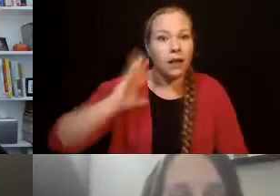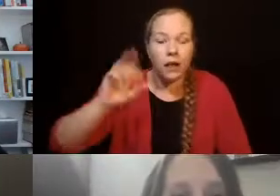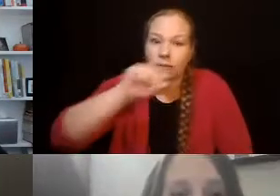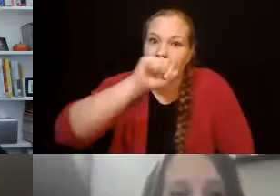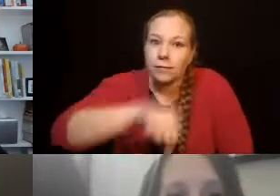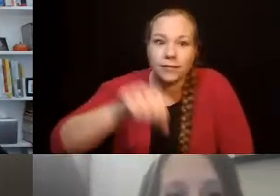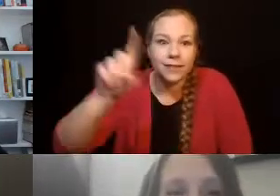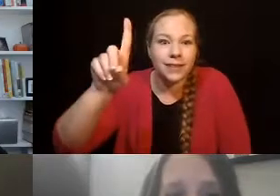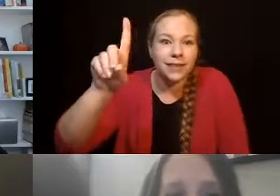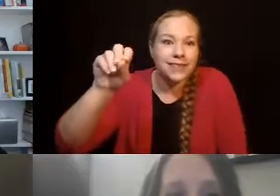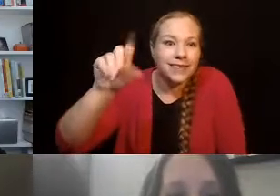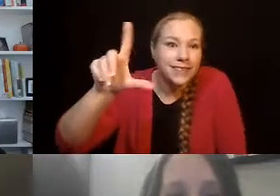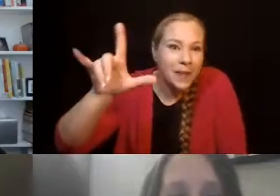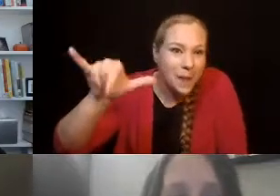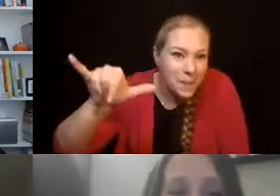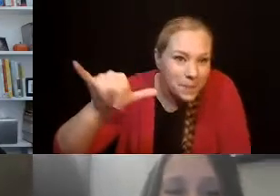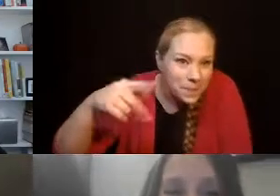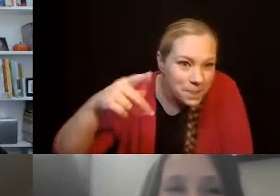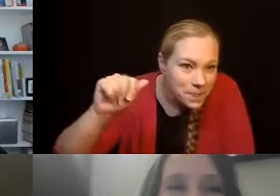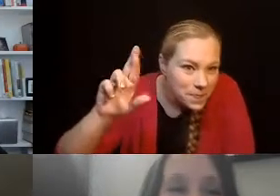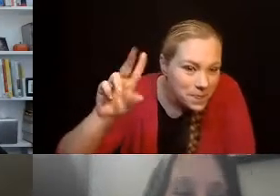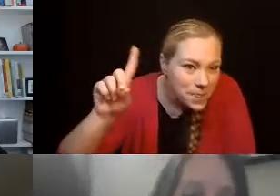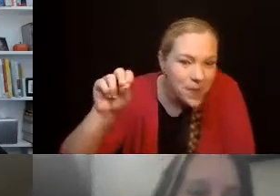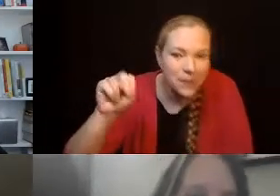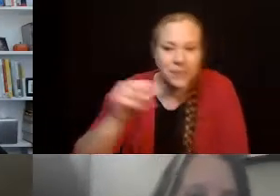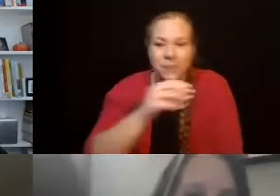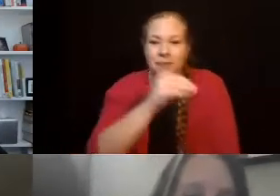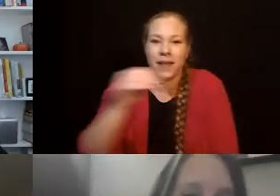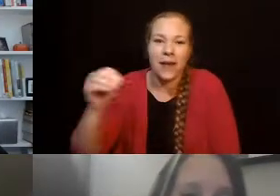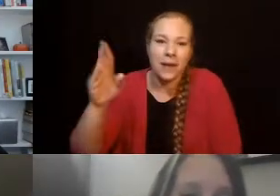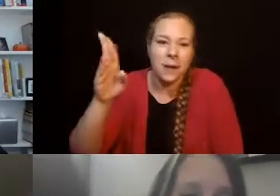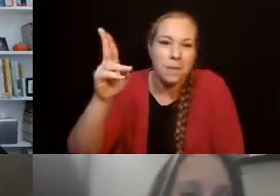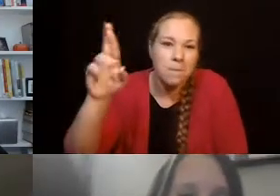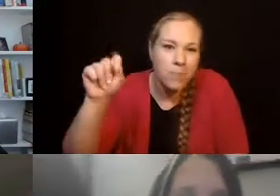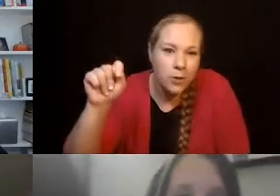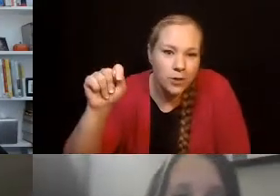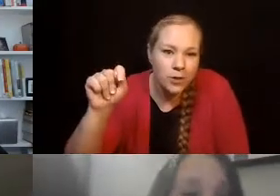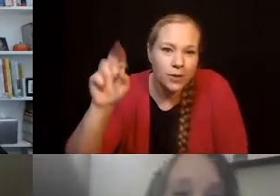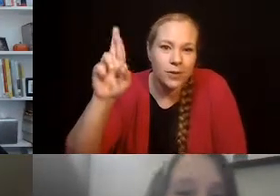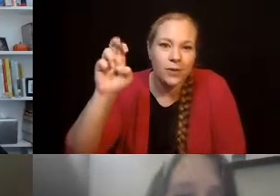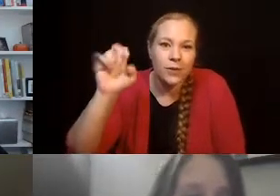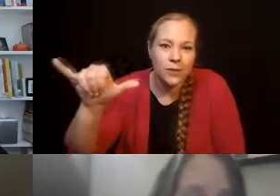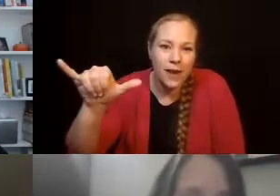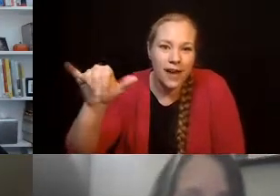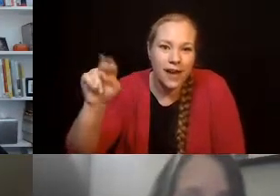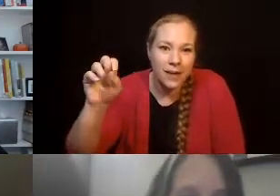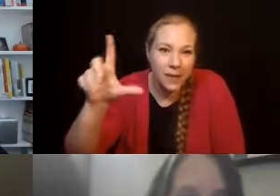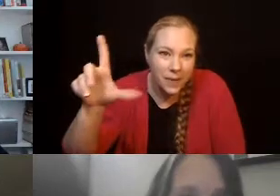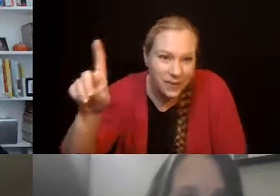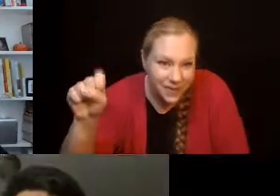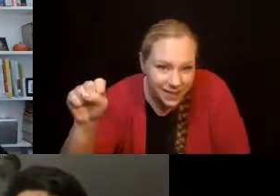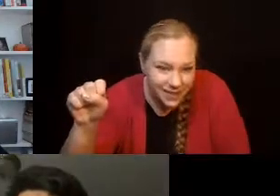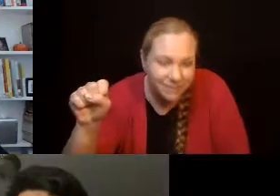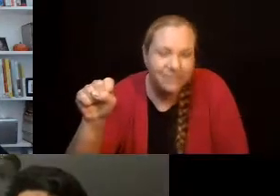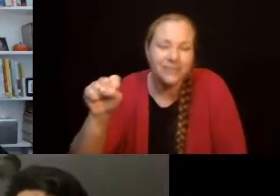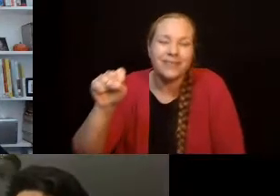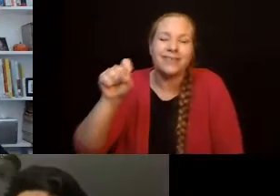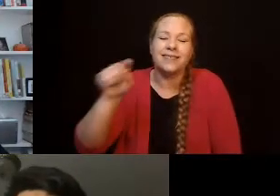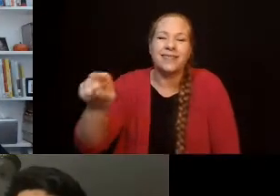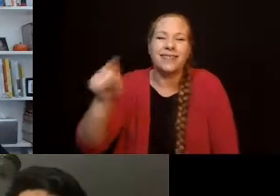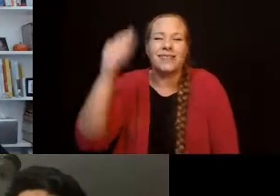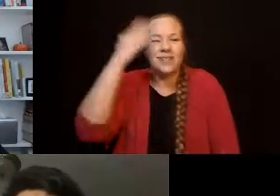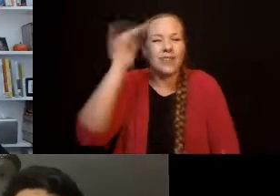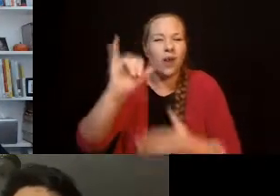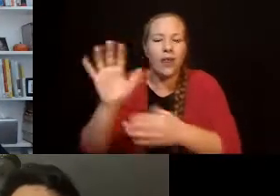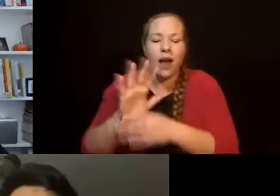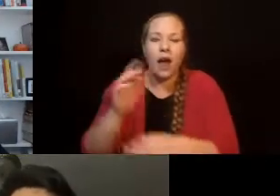liked this little whorehouse in Texas. Oh, Emily's on again. Do we need to pause? Nope. Okay.